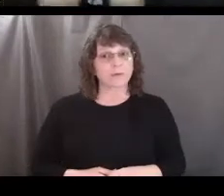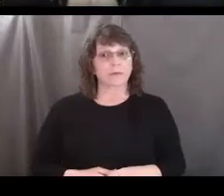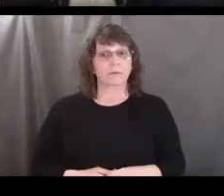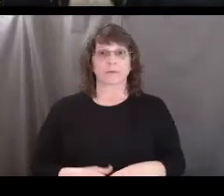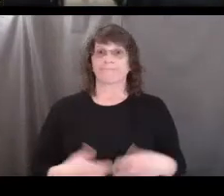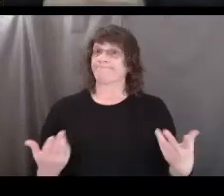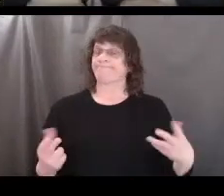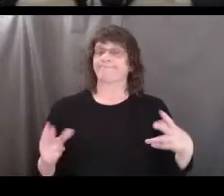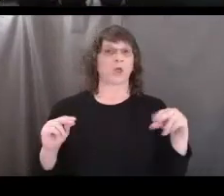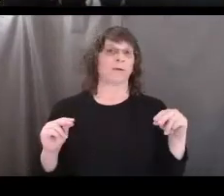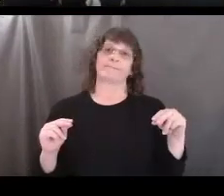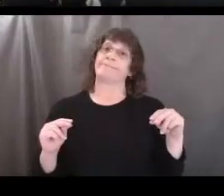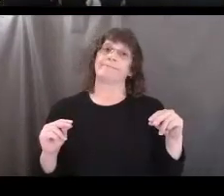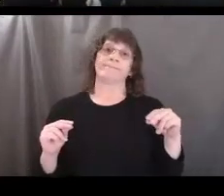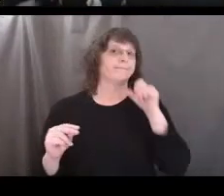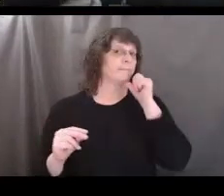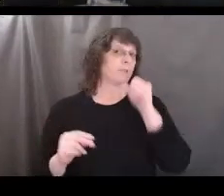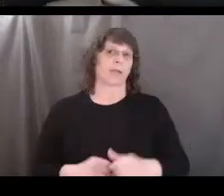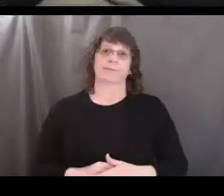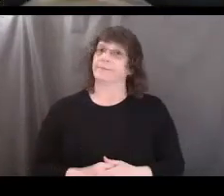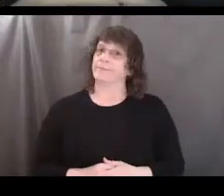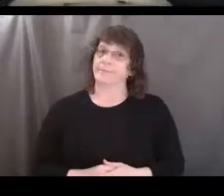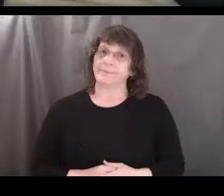No, it's not.